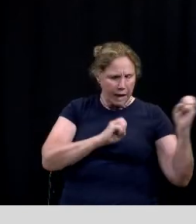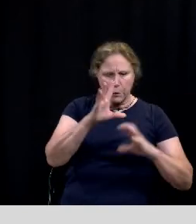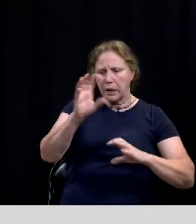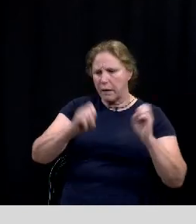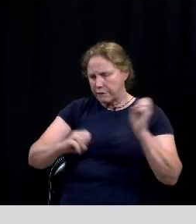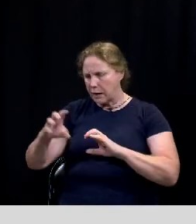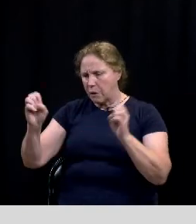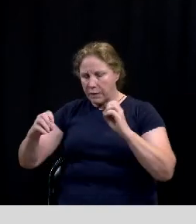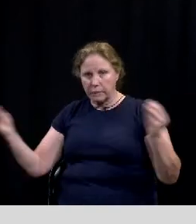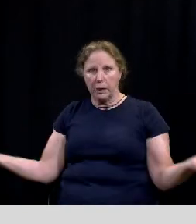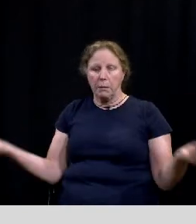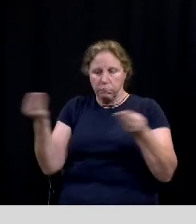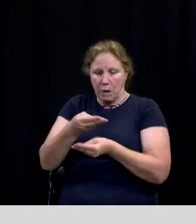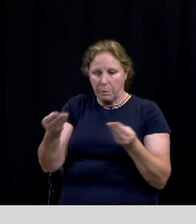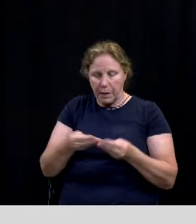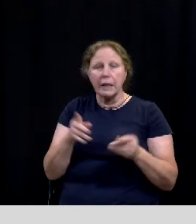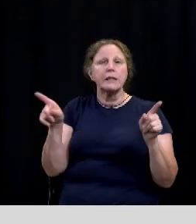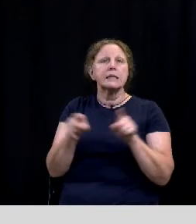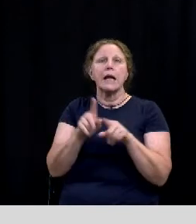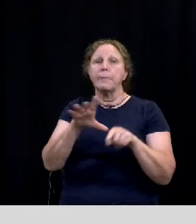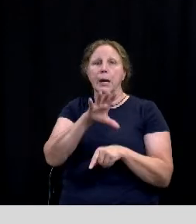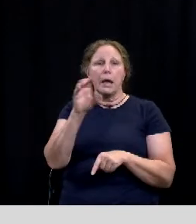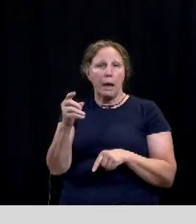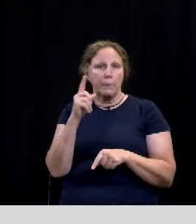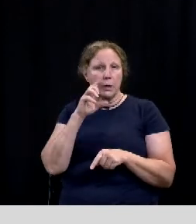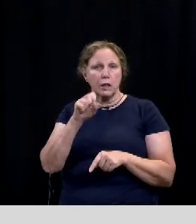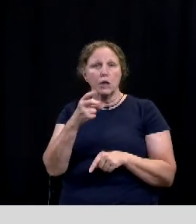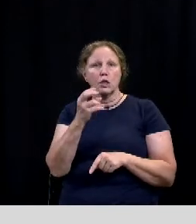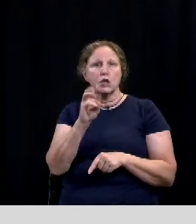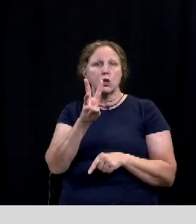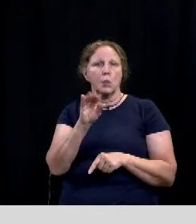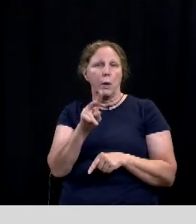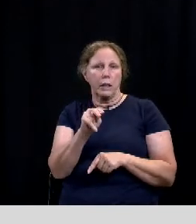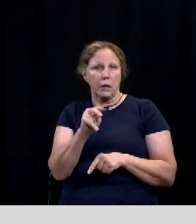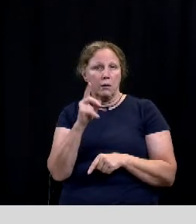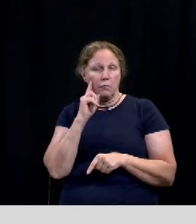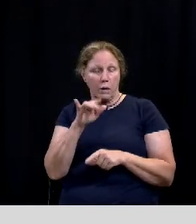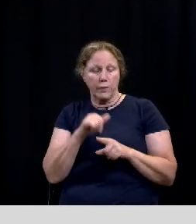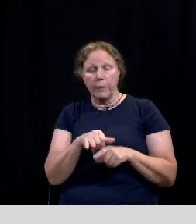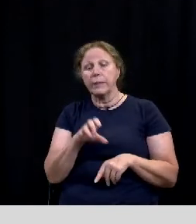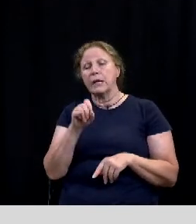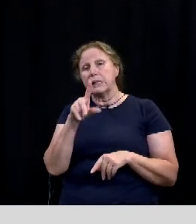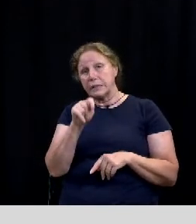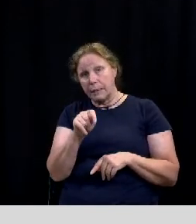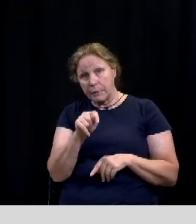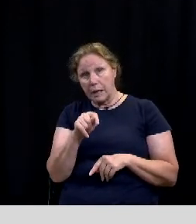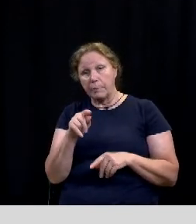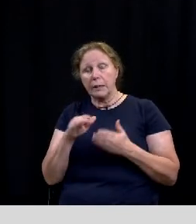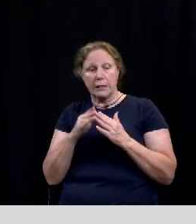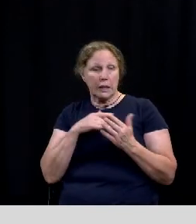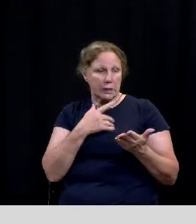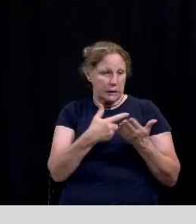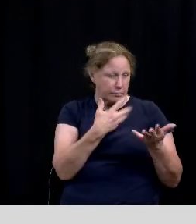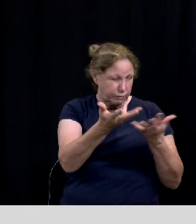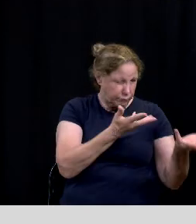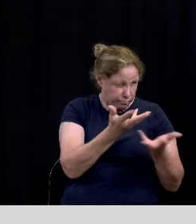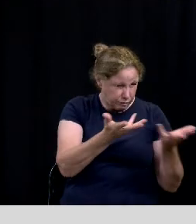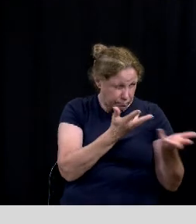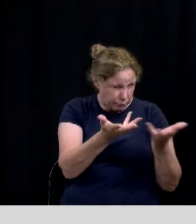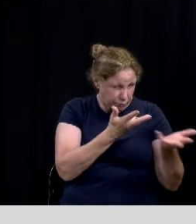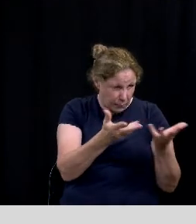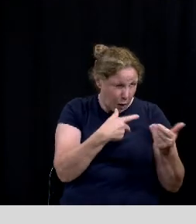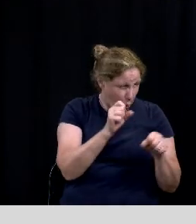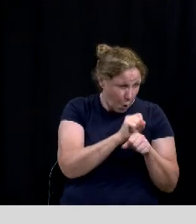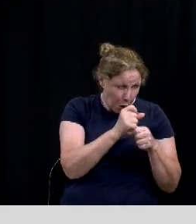and all three recommended serariums company for negotiation uh throughout september city center waco staff negotiated a final scope of work